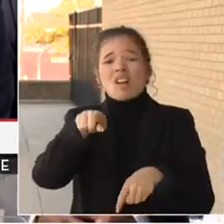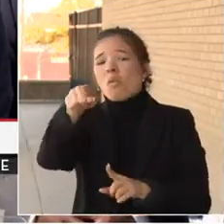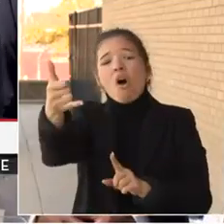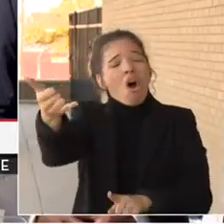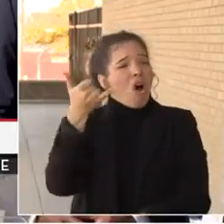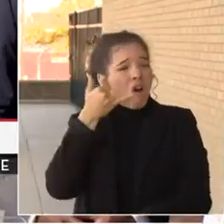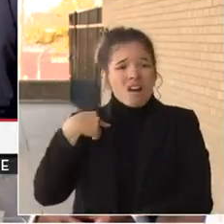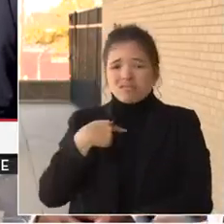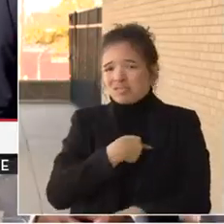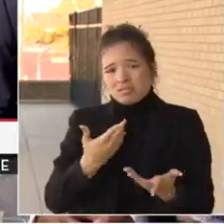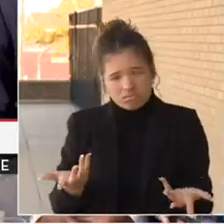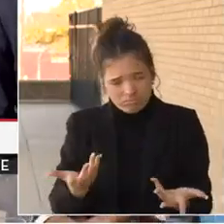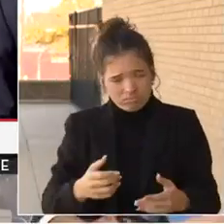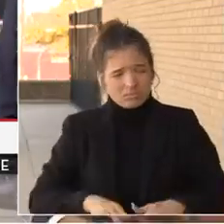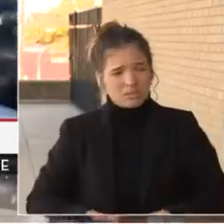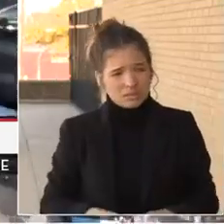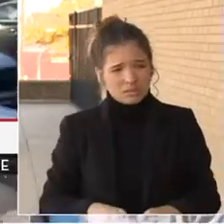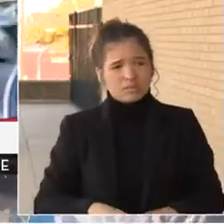Thank you. Thank you.